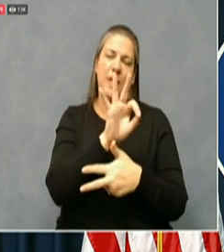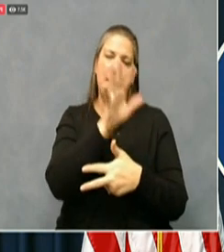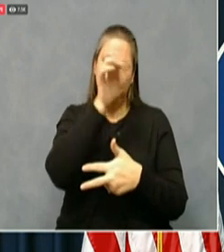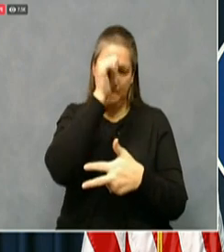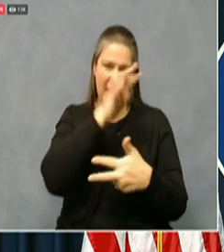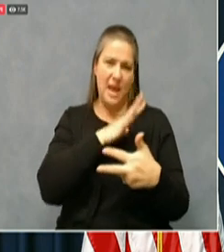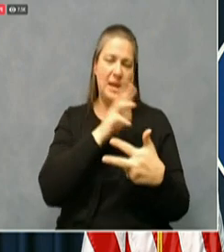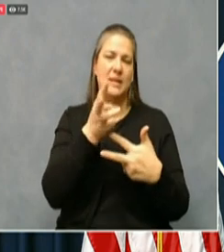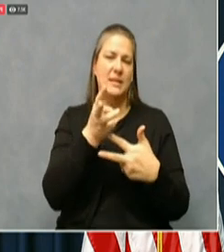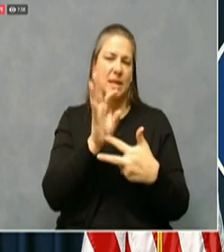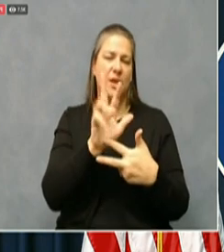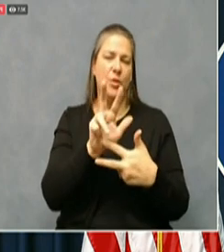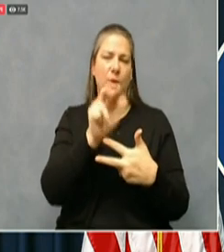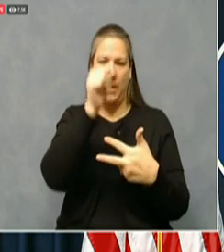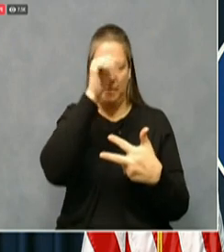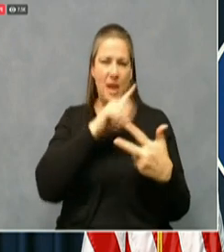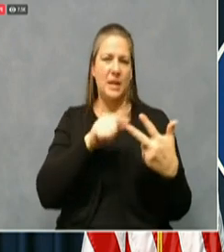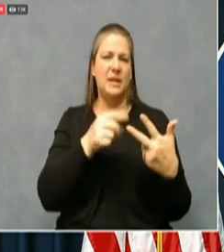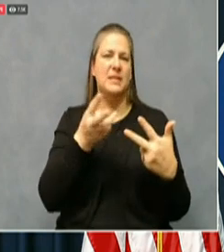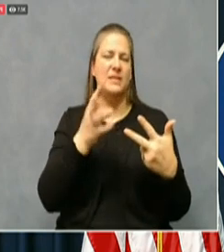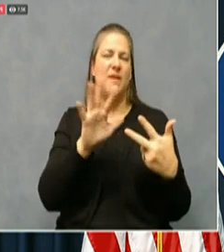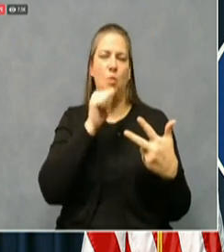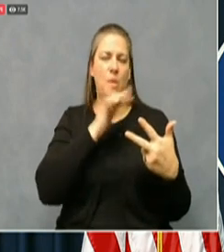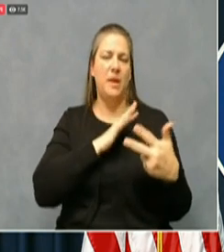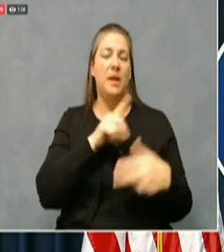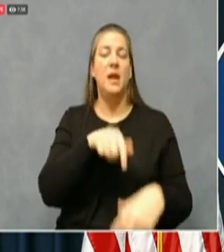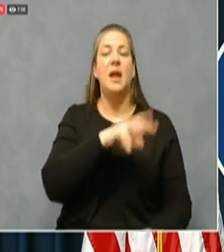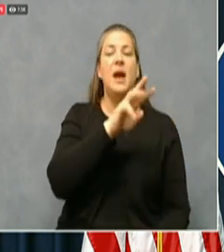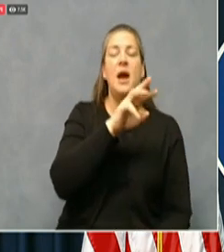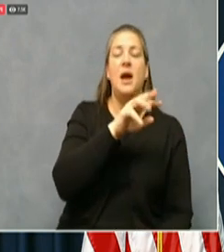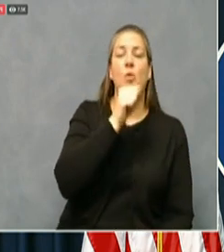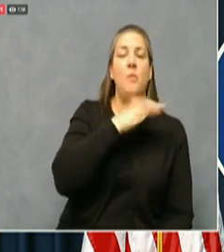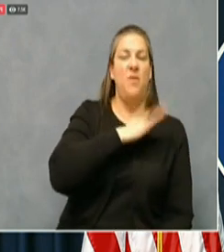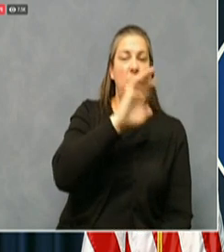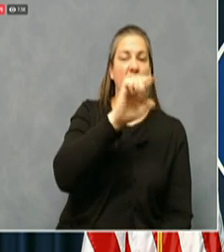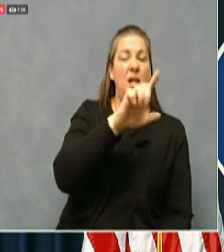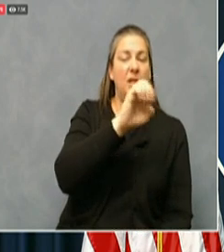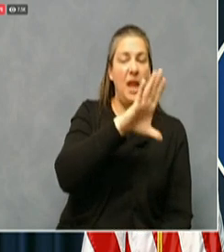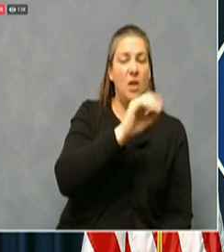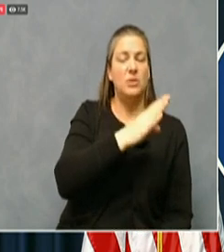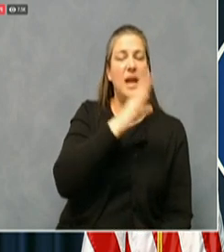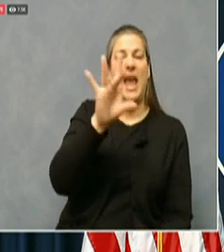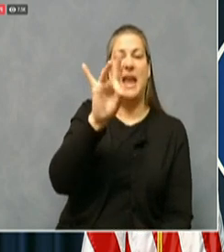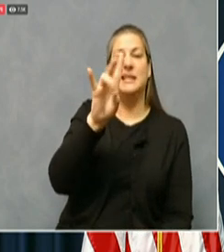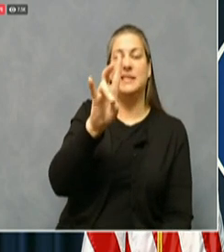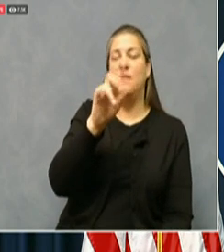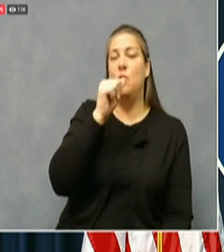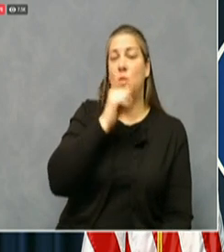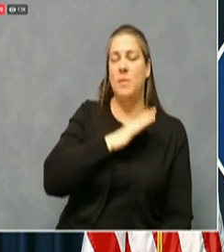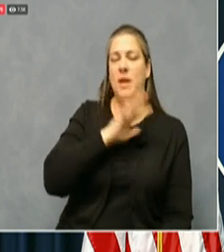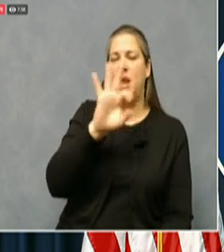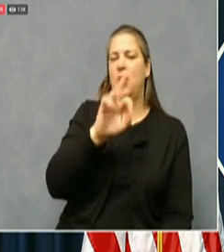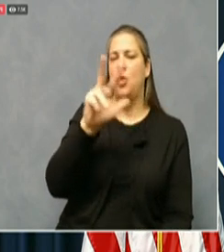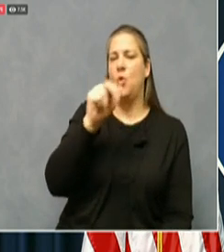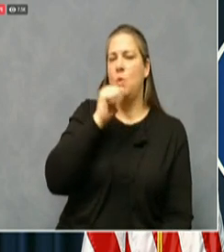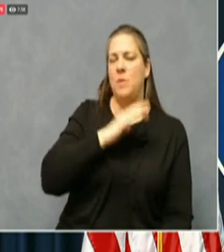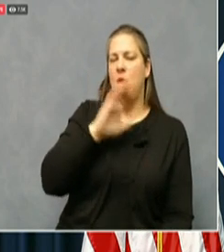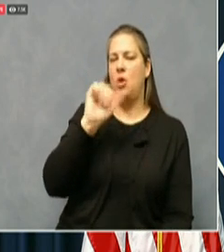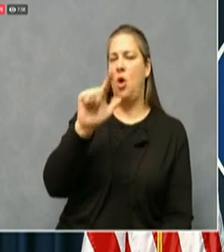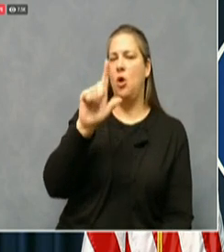an 86 year old woman from Bell County, an 87 year old woman and a 93 year old woman from Caldwell County,